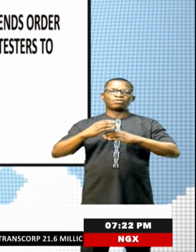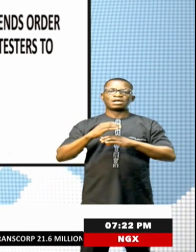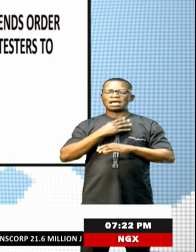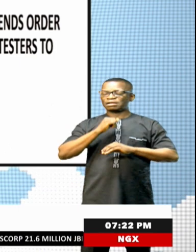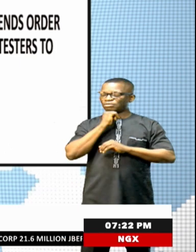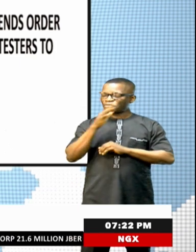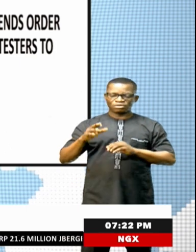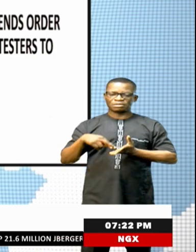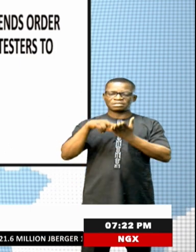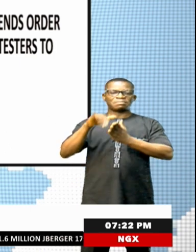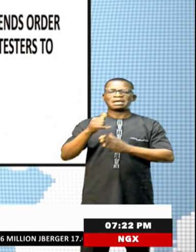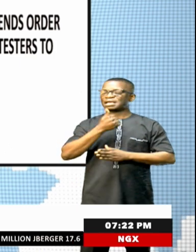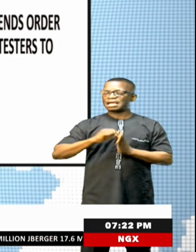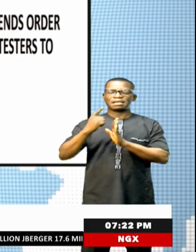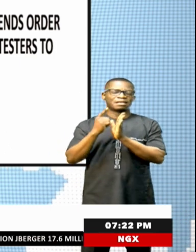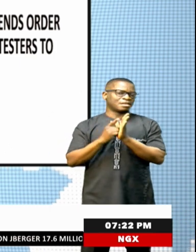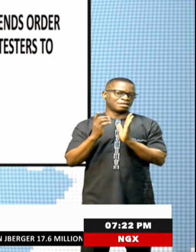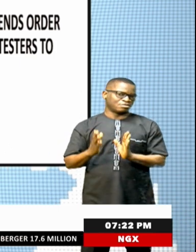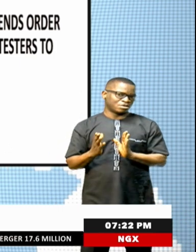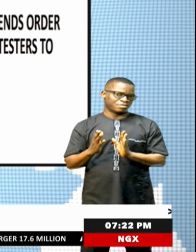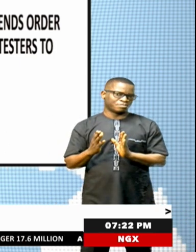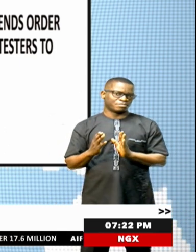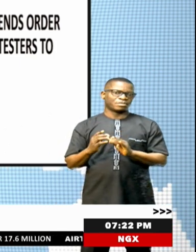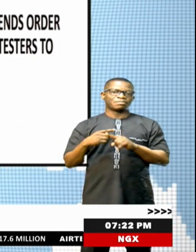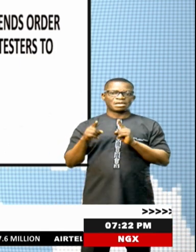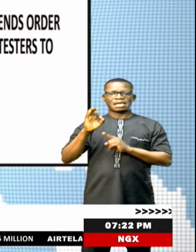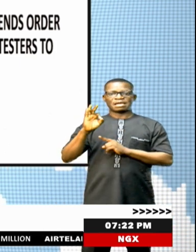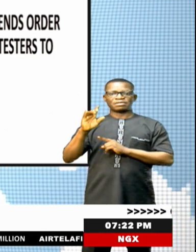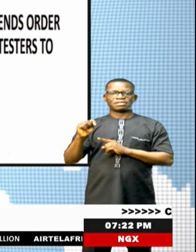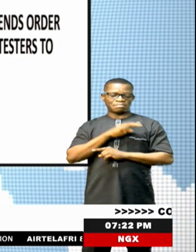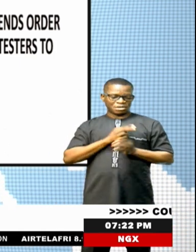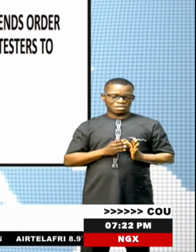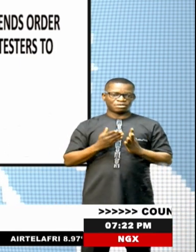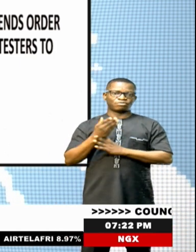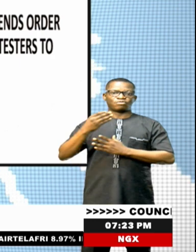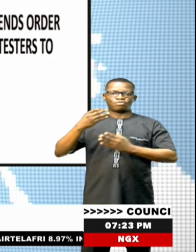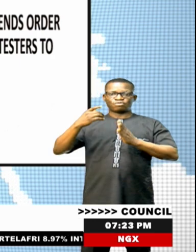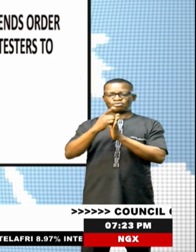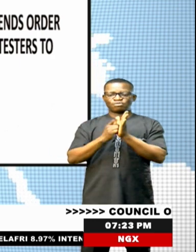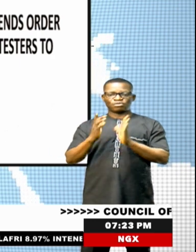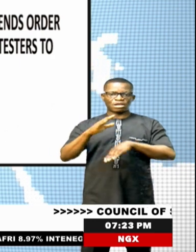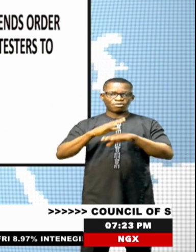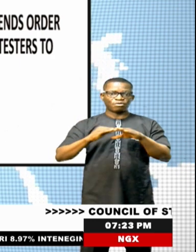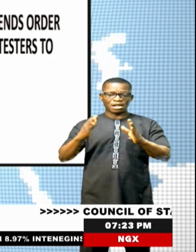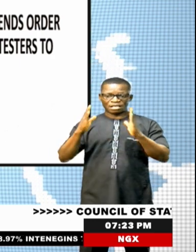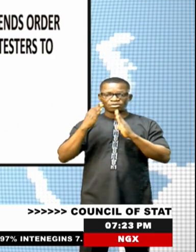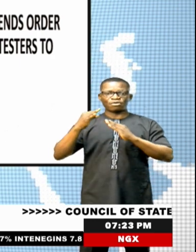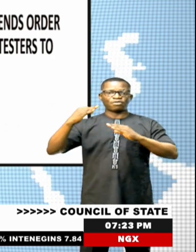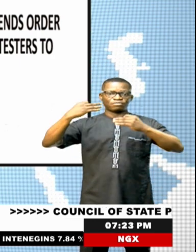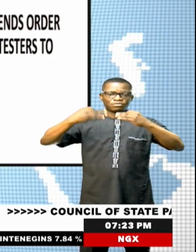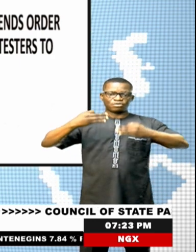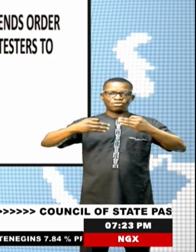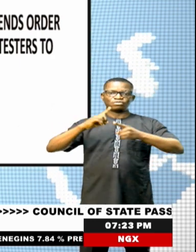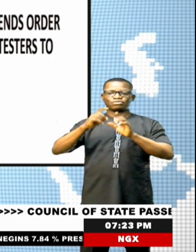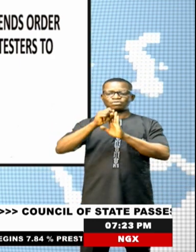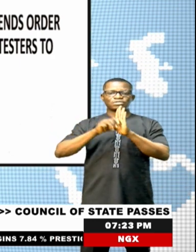any legal practitioner. However, the FCT minister, through his lawyer, drew the attention of the judge to a statement issued